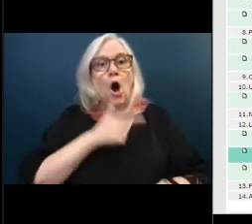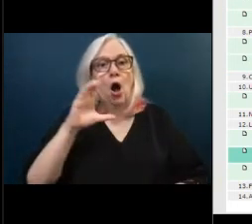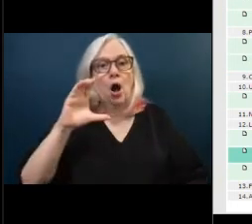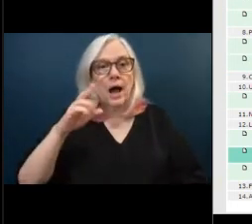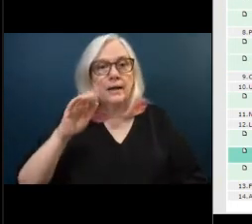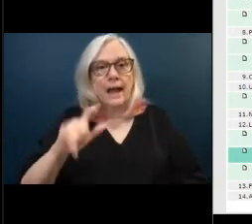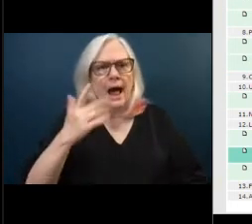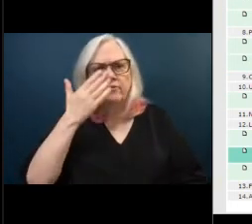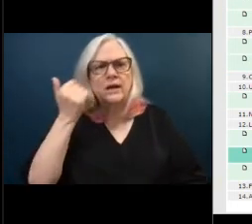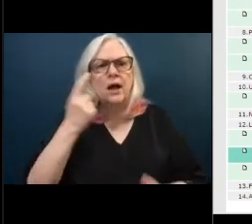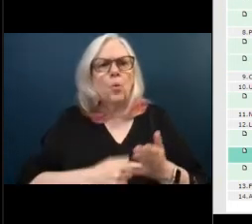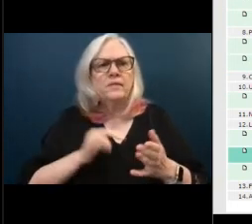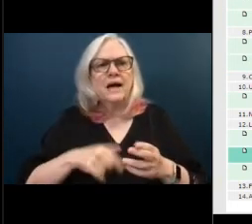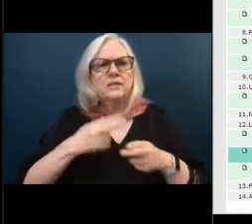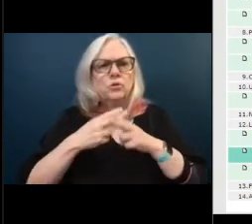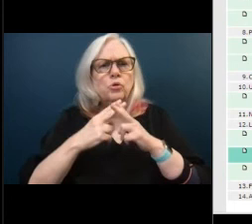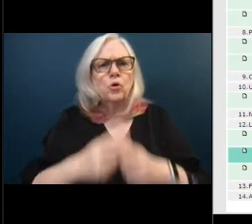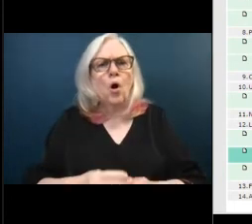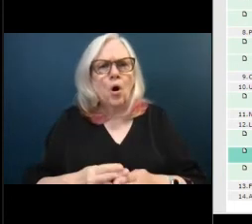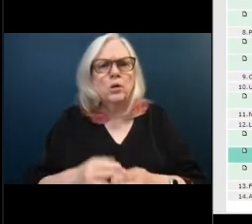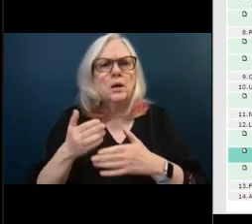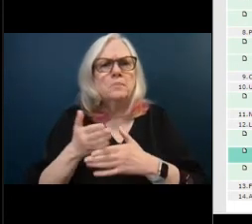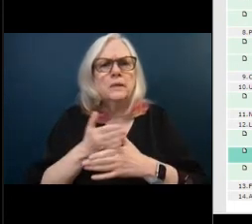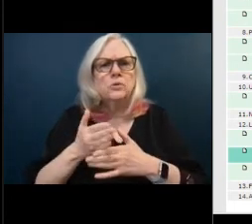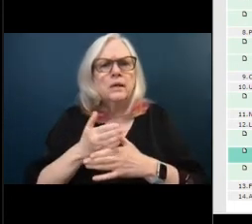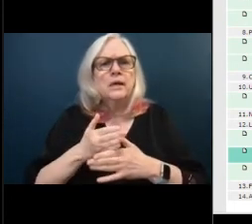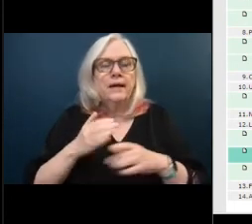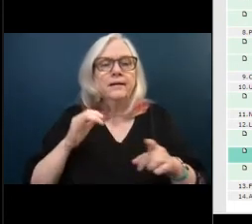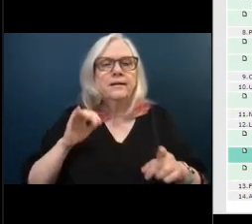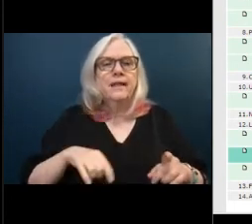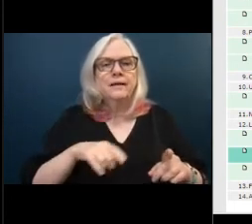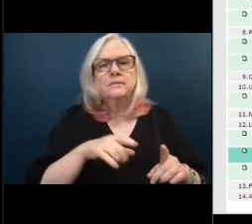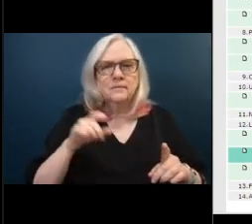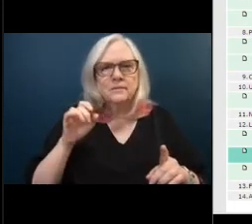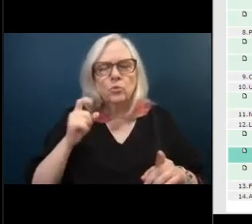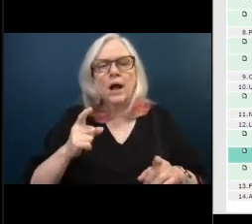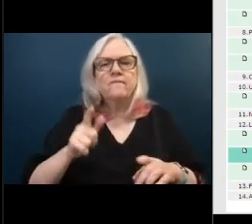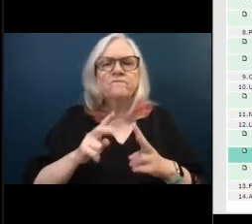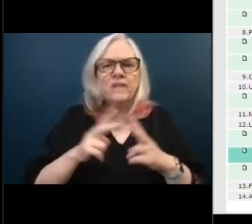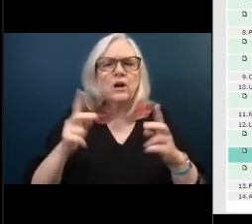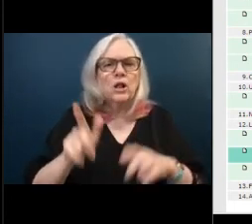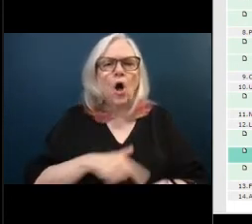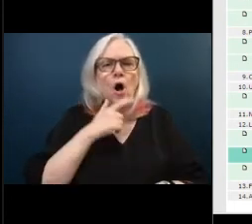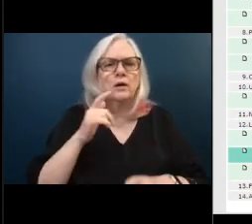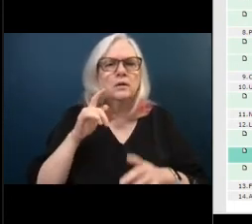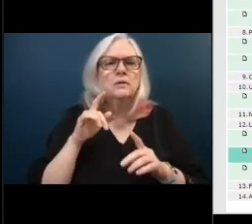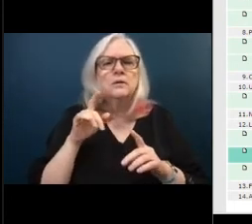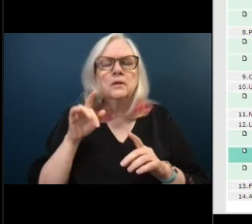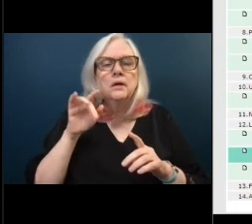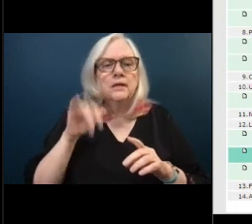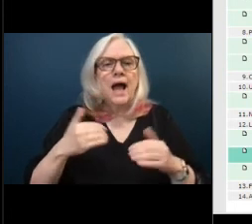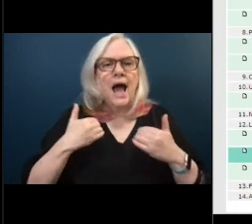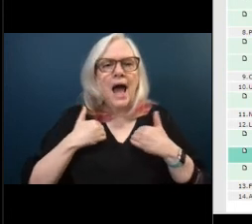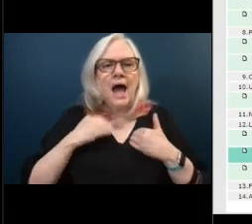called um between diane drive yes uh south yeah it's a very long canal i believe there are these